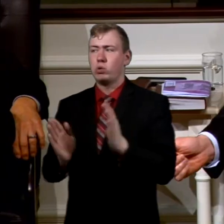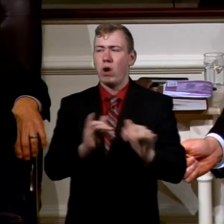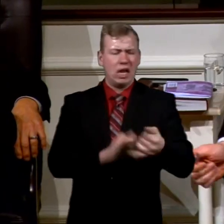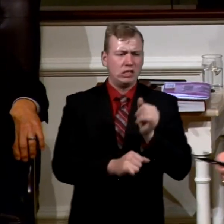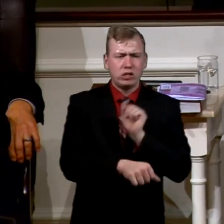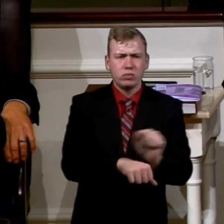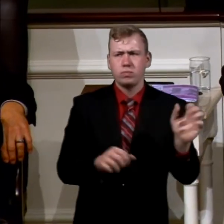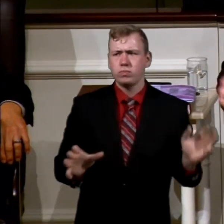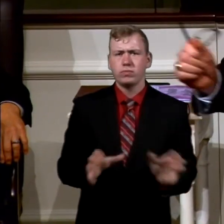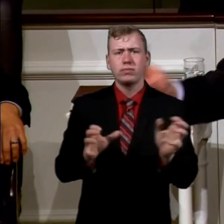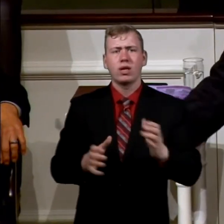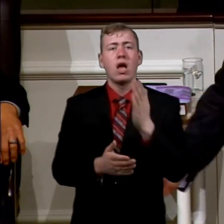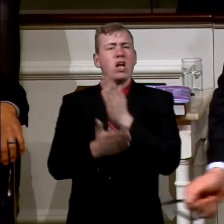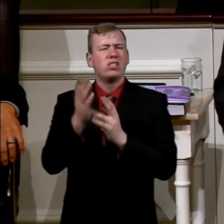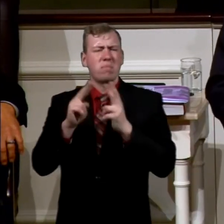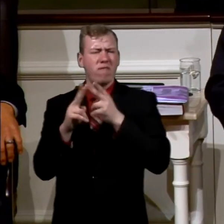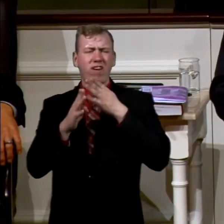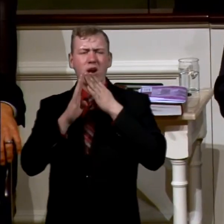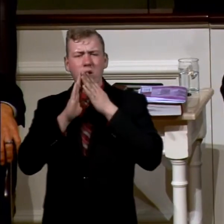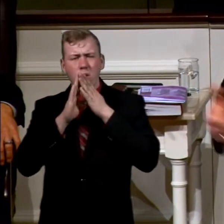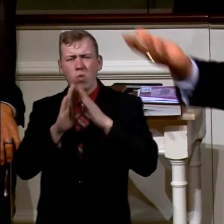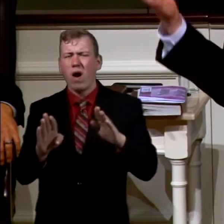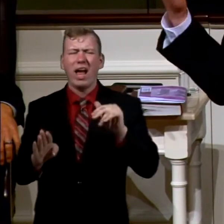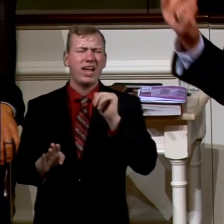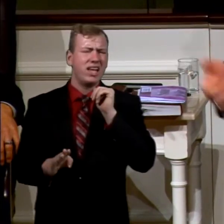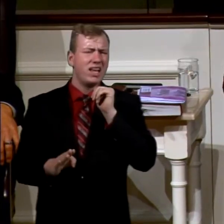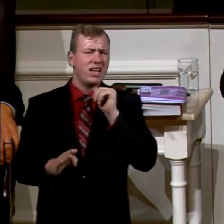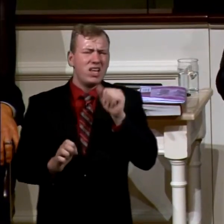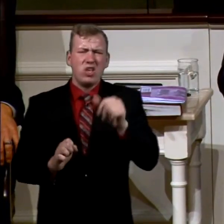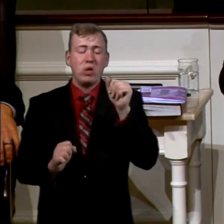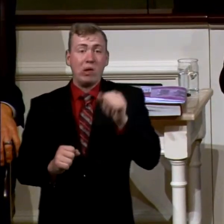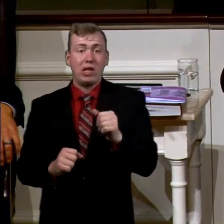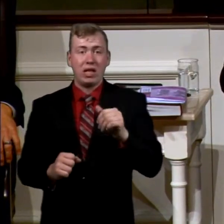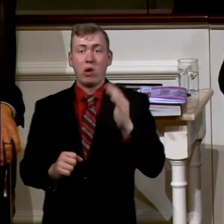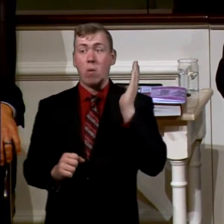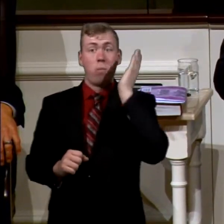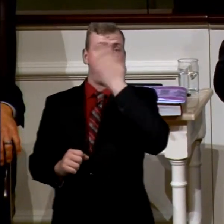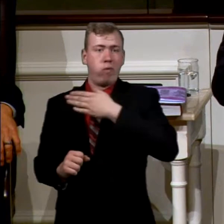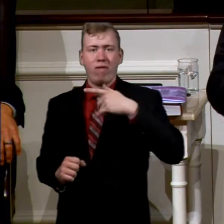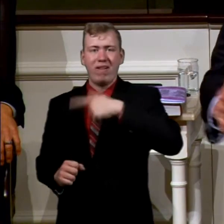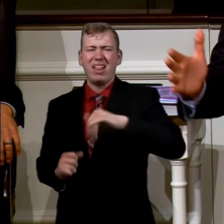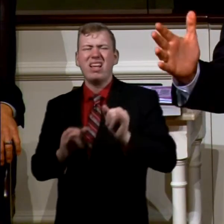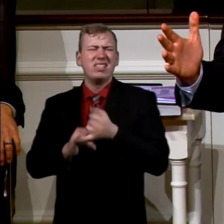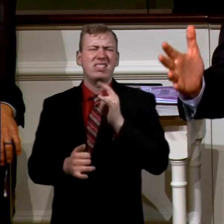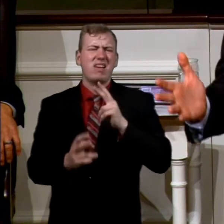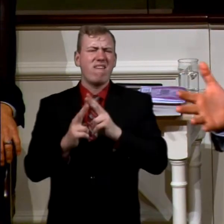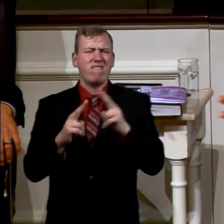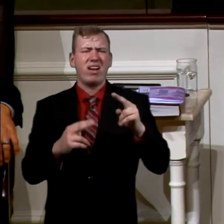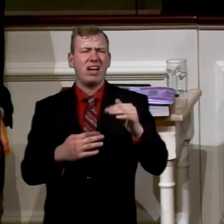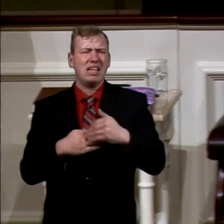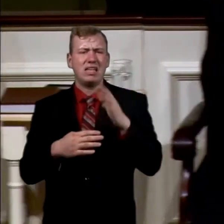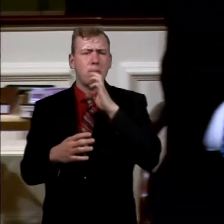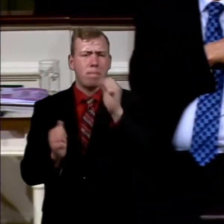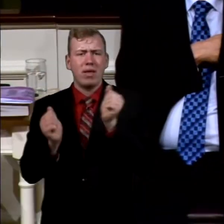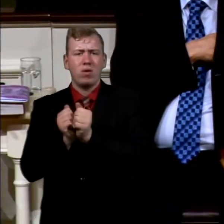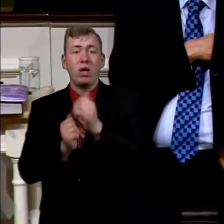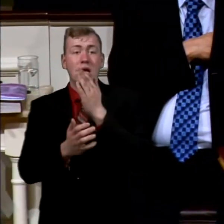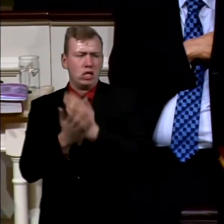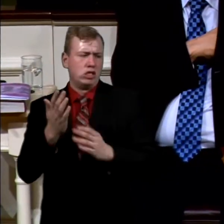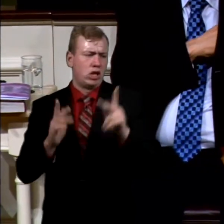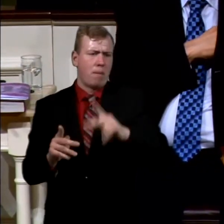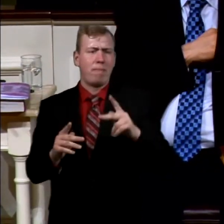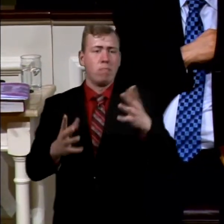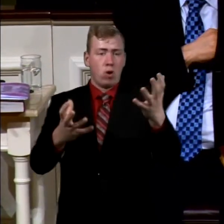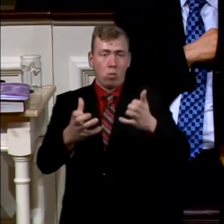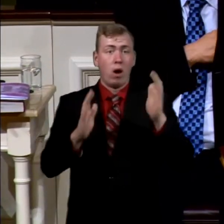are quiet and they're really not very, you could almost miss, they're just kind of so easy to be with. And others of them, they demand